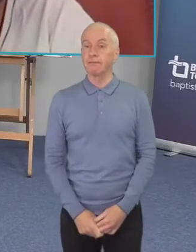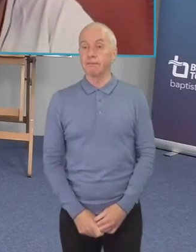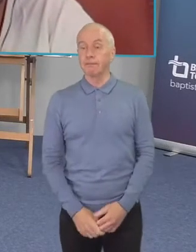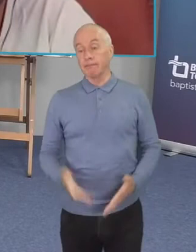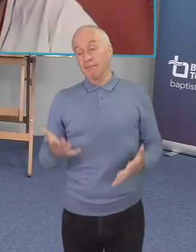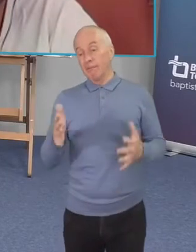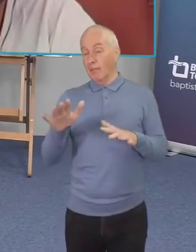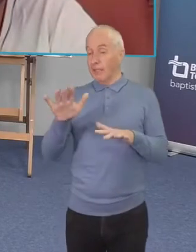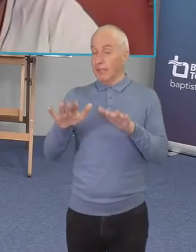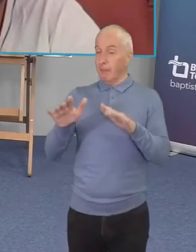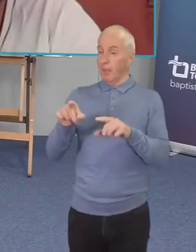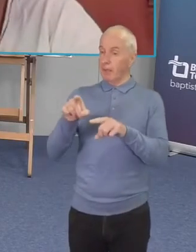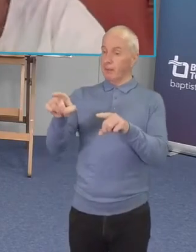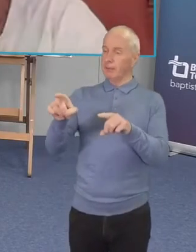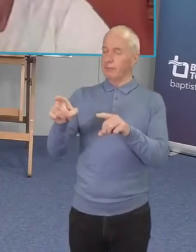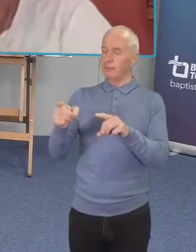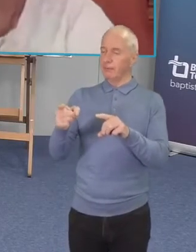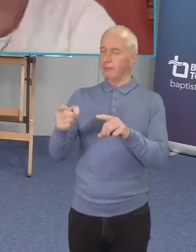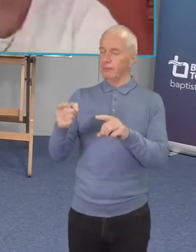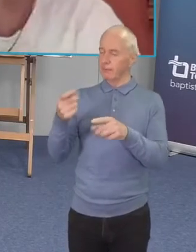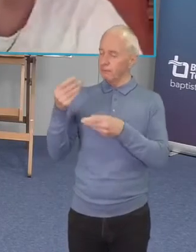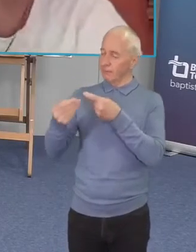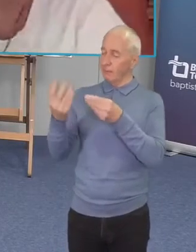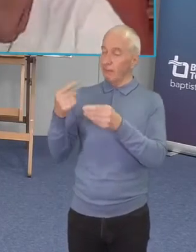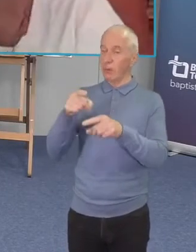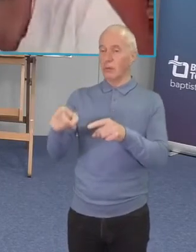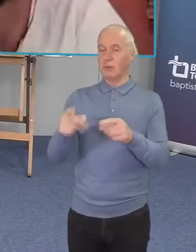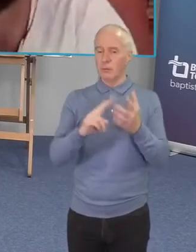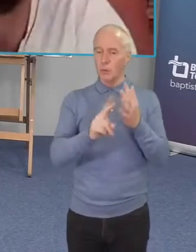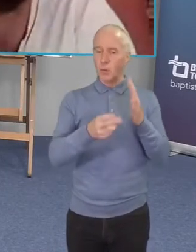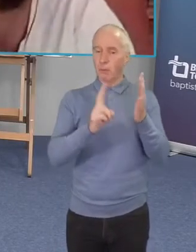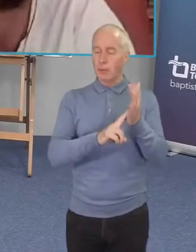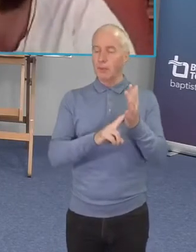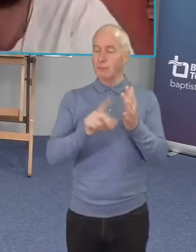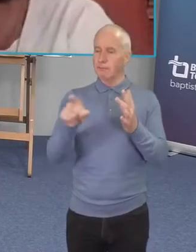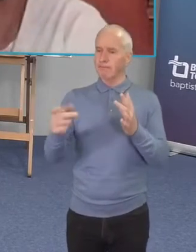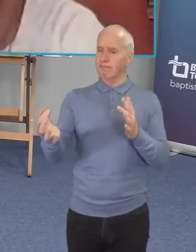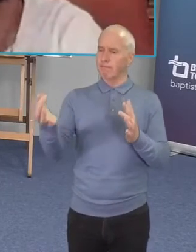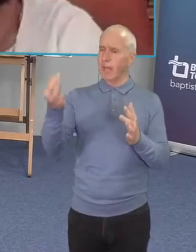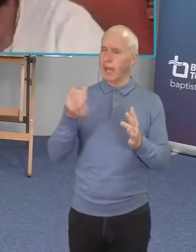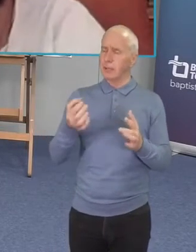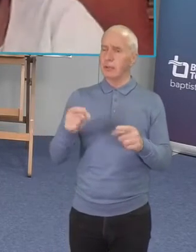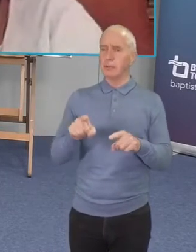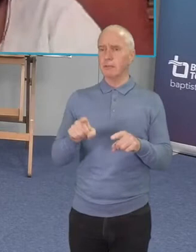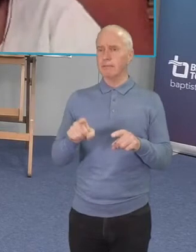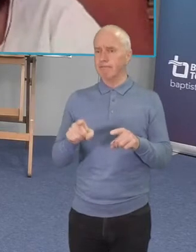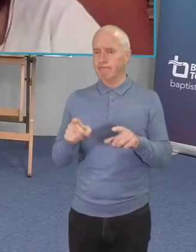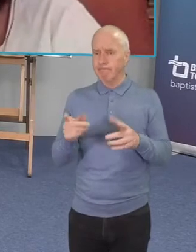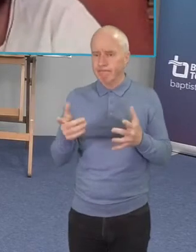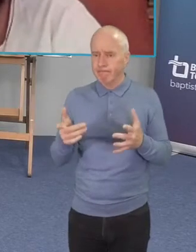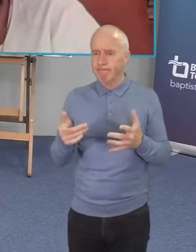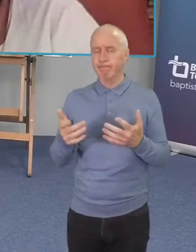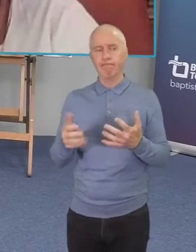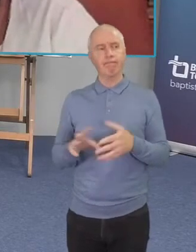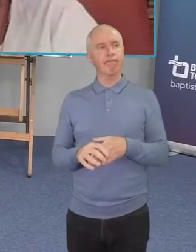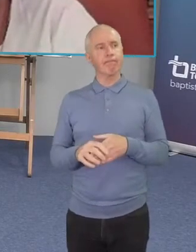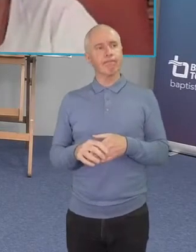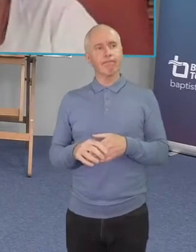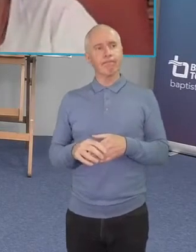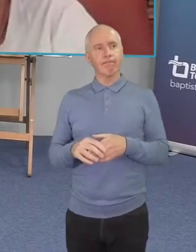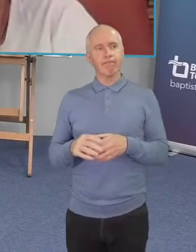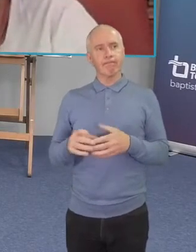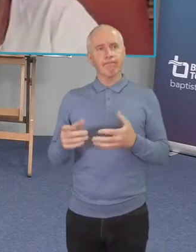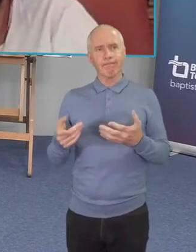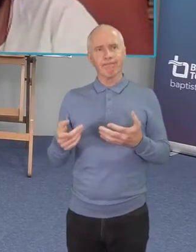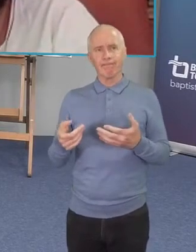what you've just been talking about we've got uh somebody called norman who is asking to understand a bit more about how you um respond